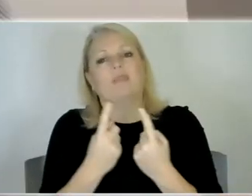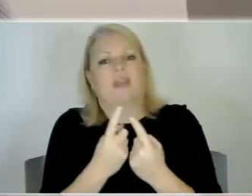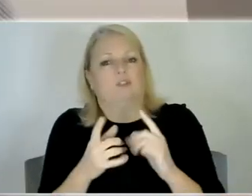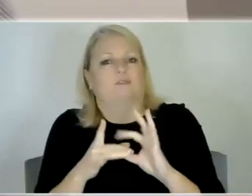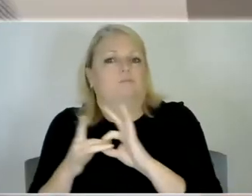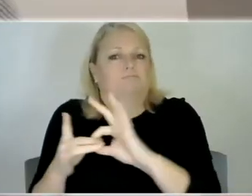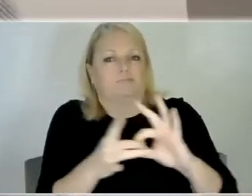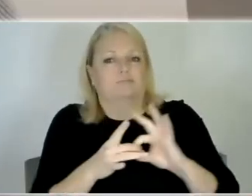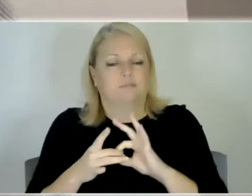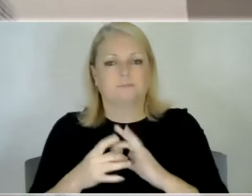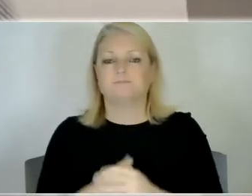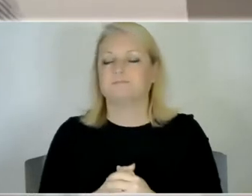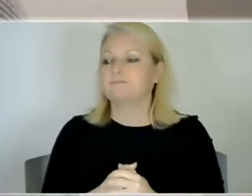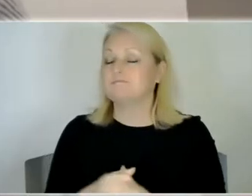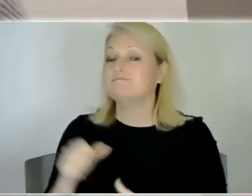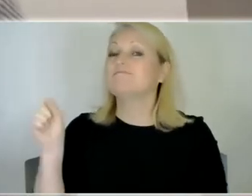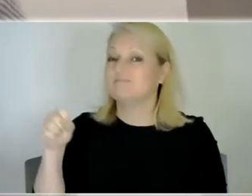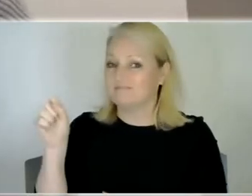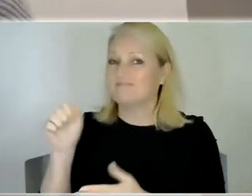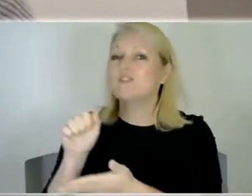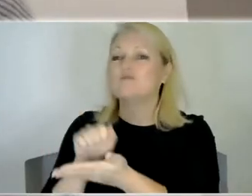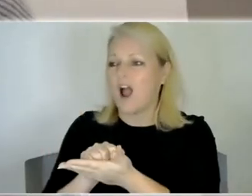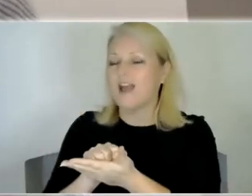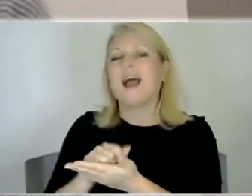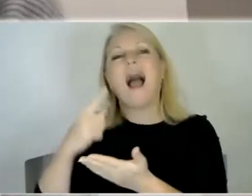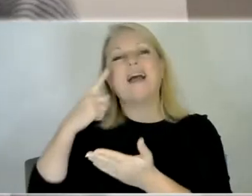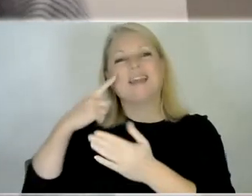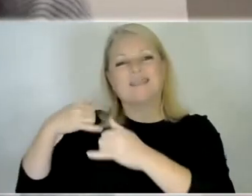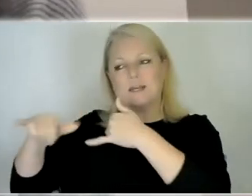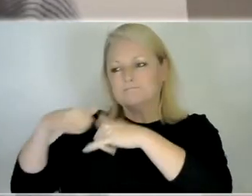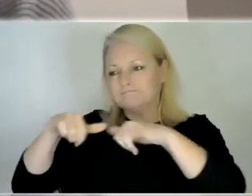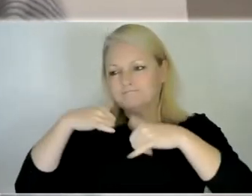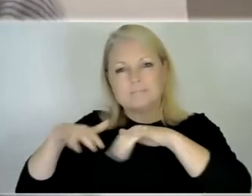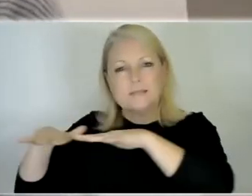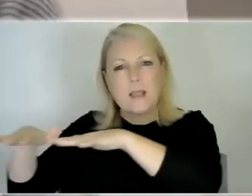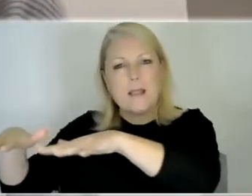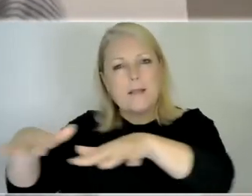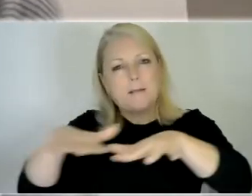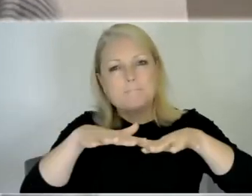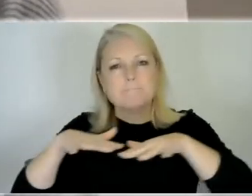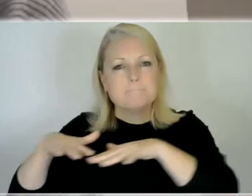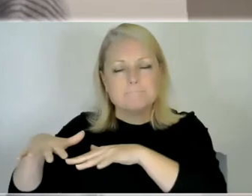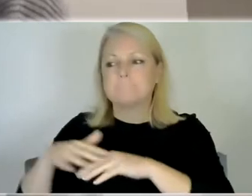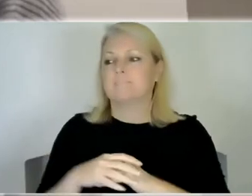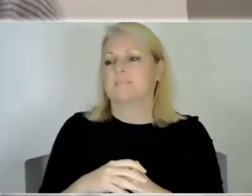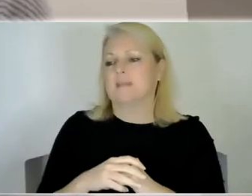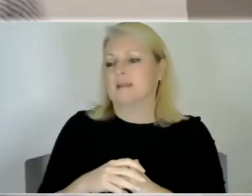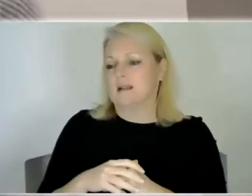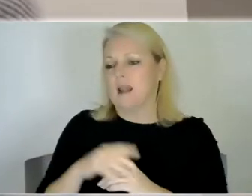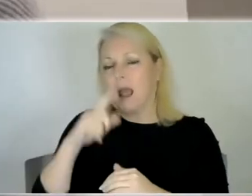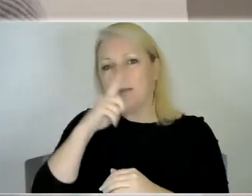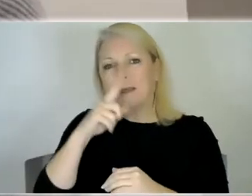Absolutely yeah I think um just that commonality between everybody to be able to see something in